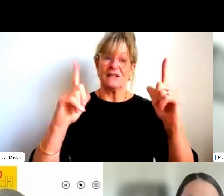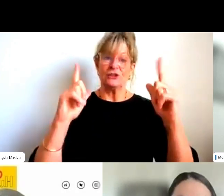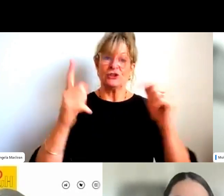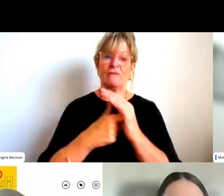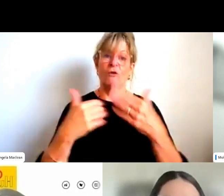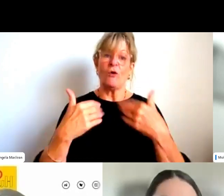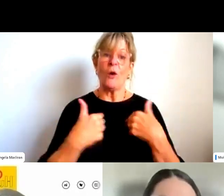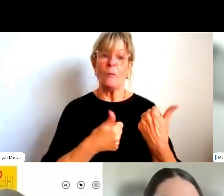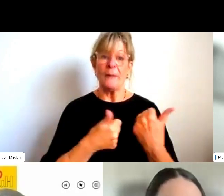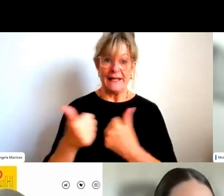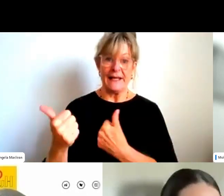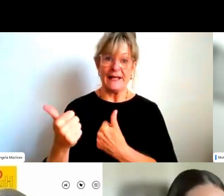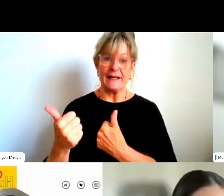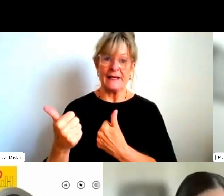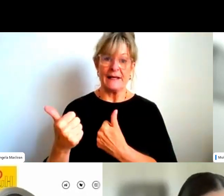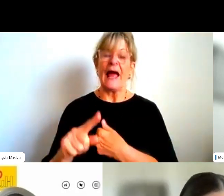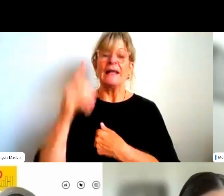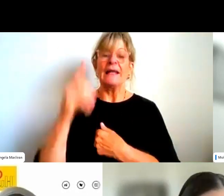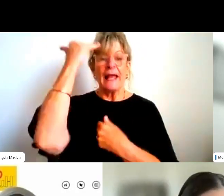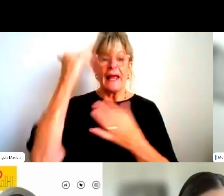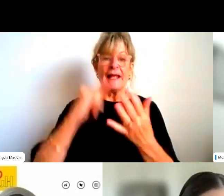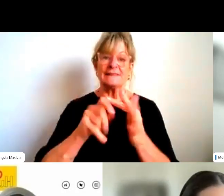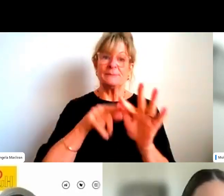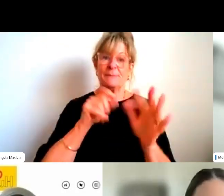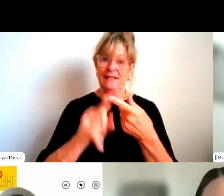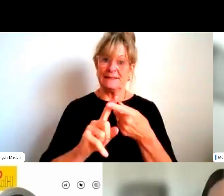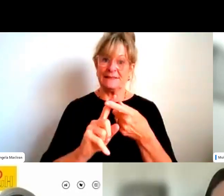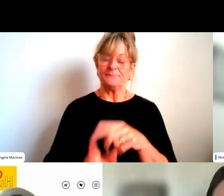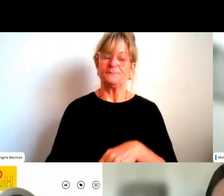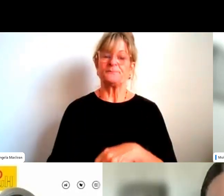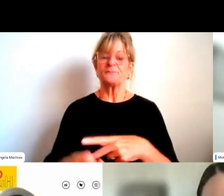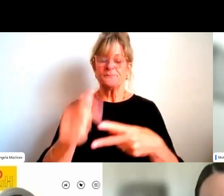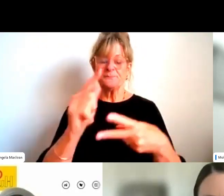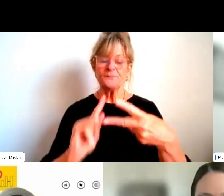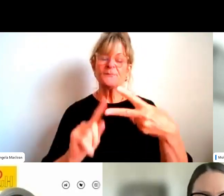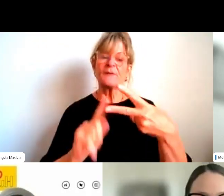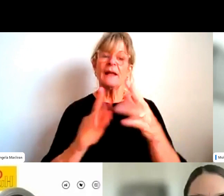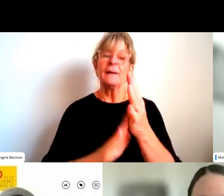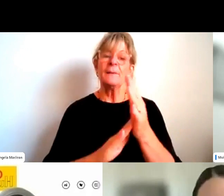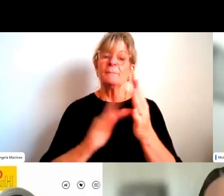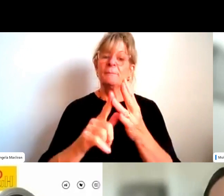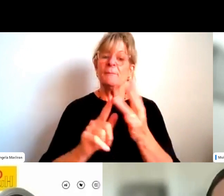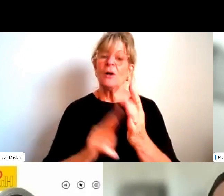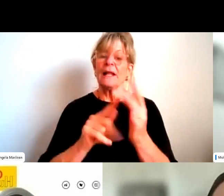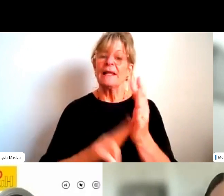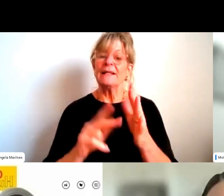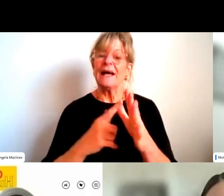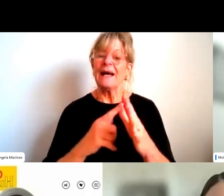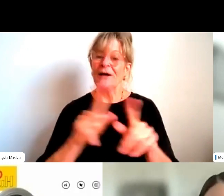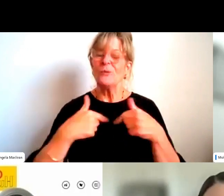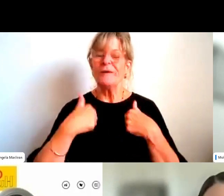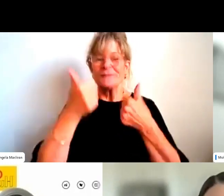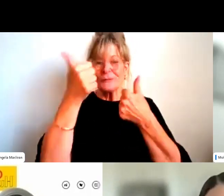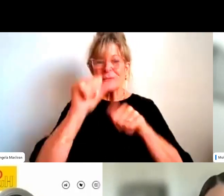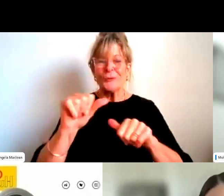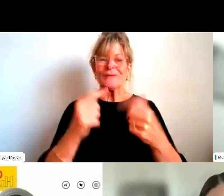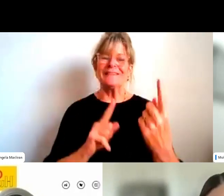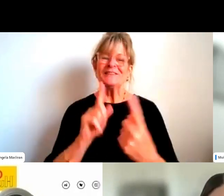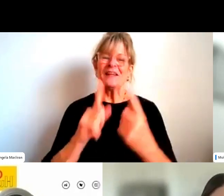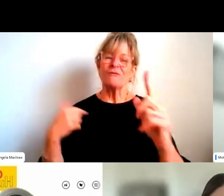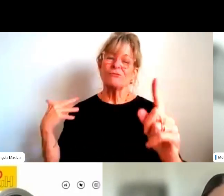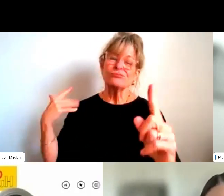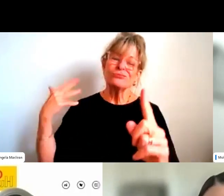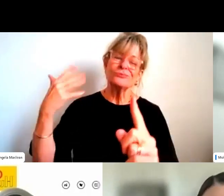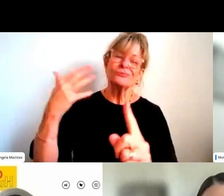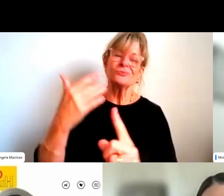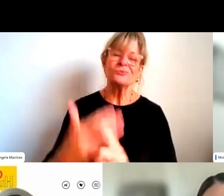Jakara, welcome. And to Melina, my old friend, Melina Astana. We've known each other for so long. She is the founder of